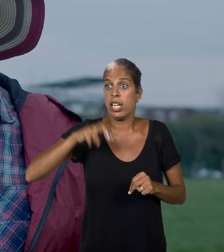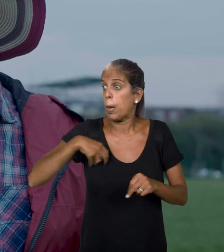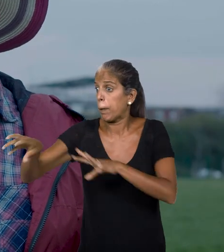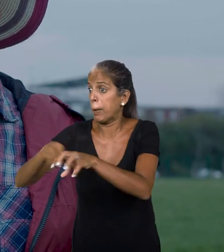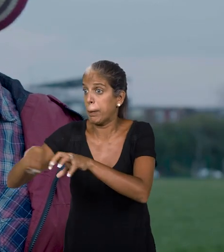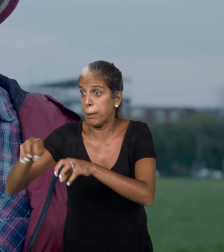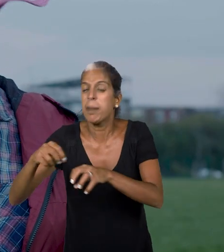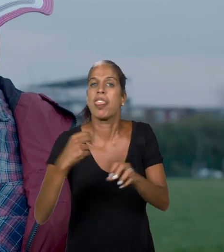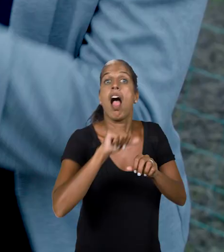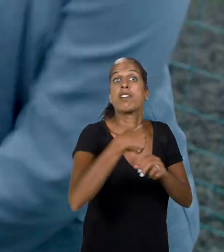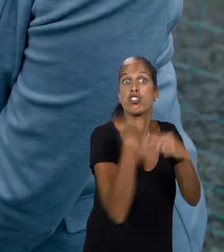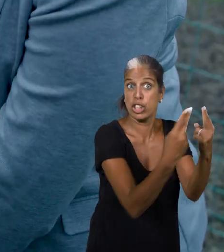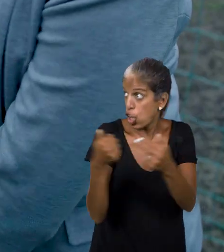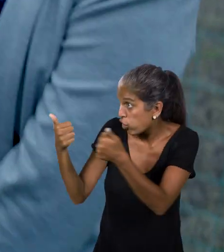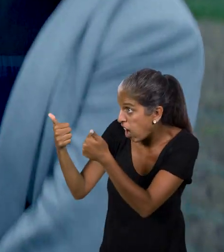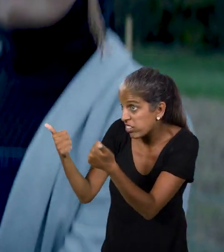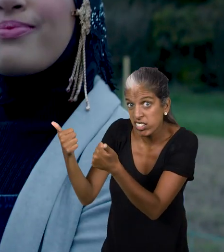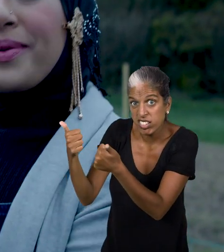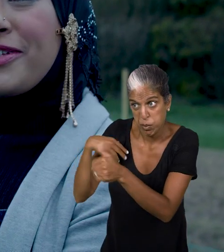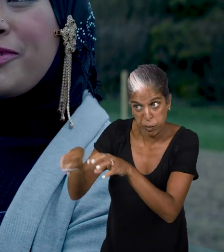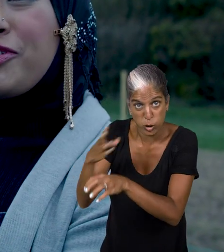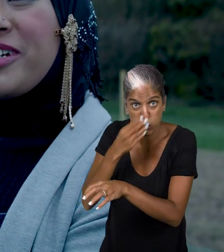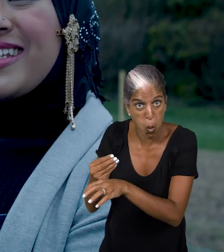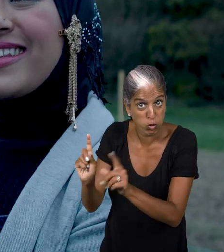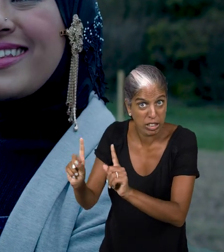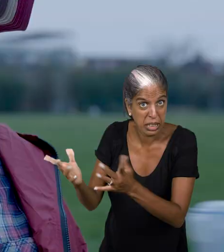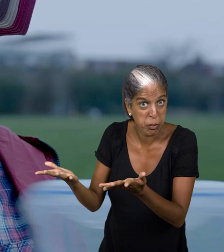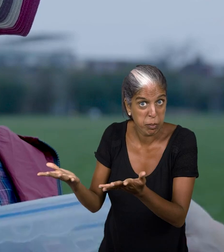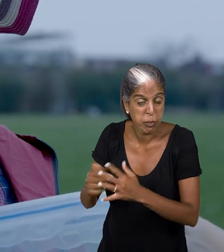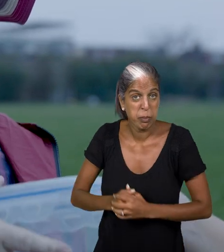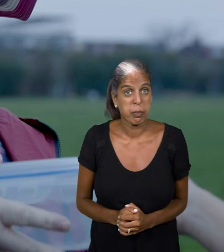I can return these dungarees, but before I go, pick me some strawberries.